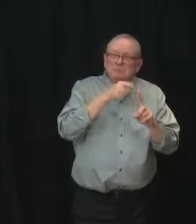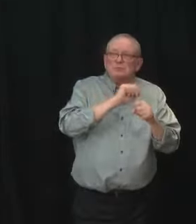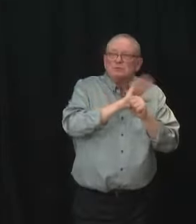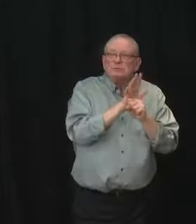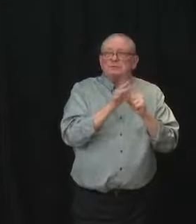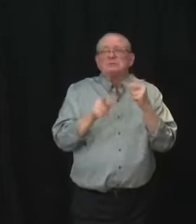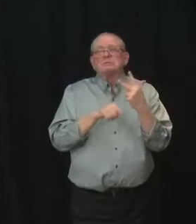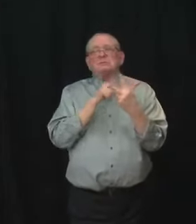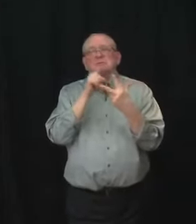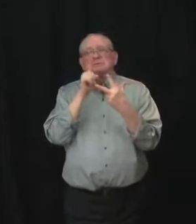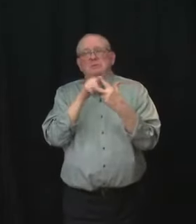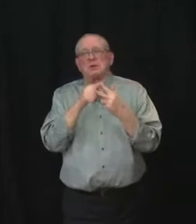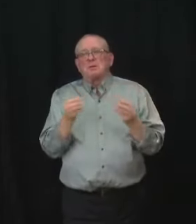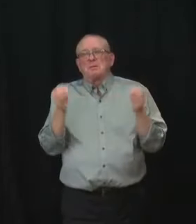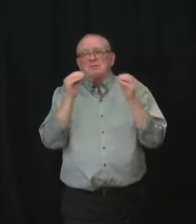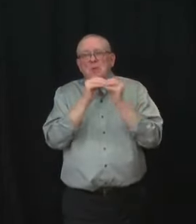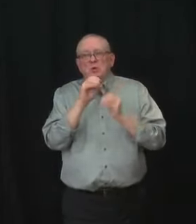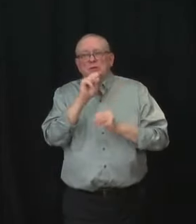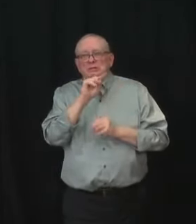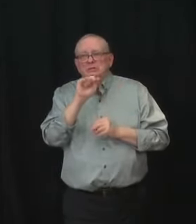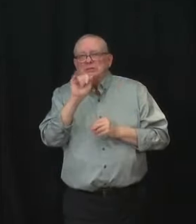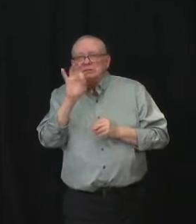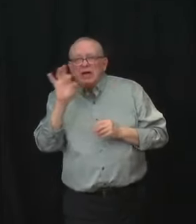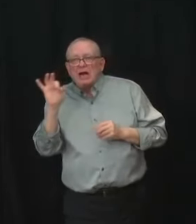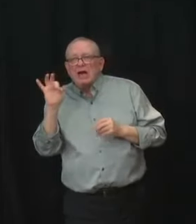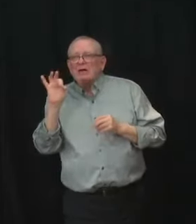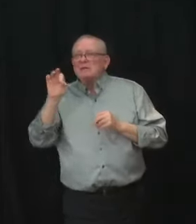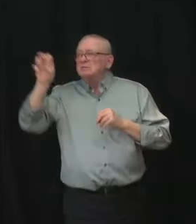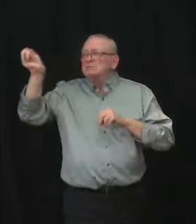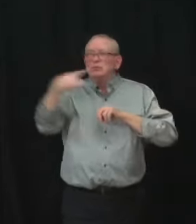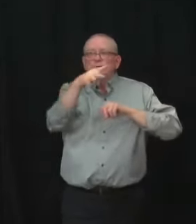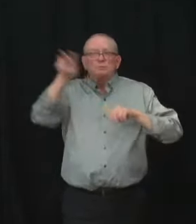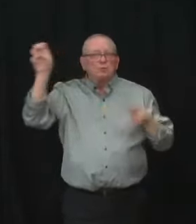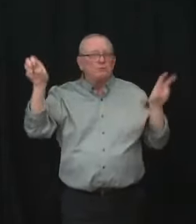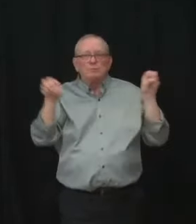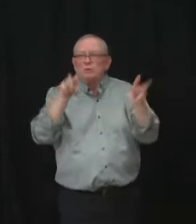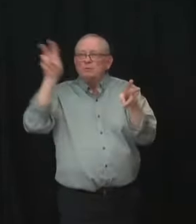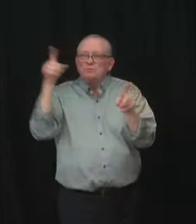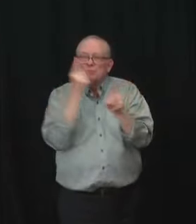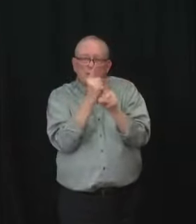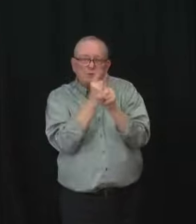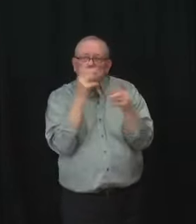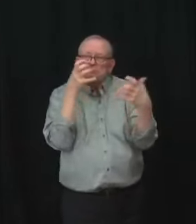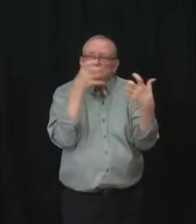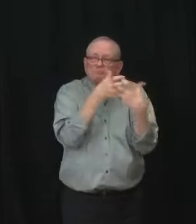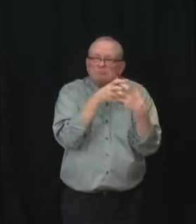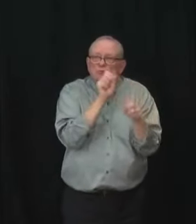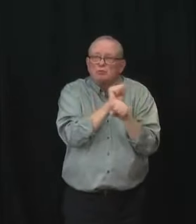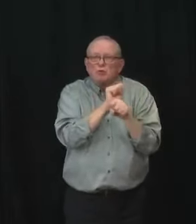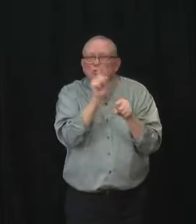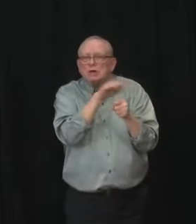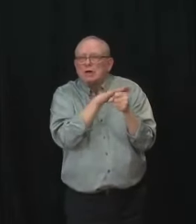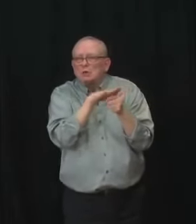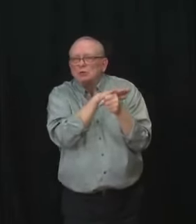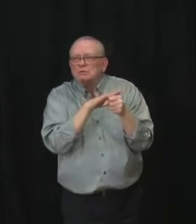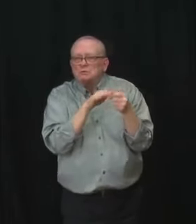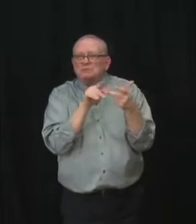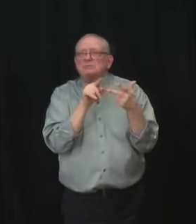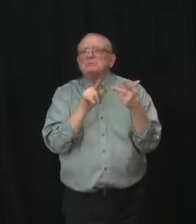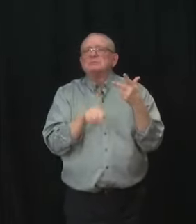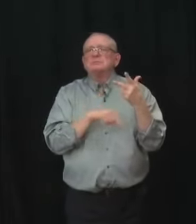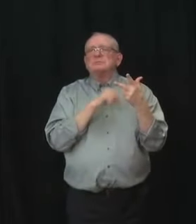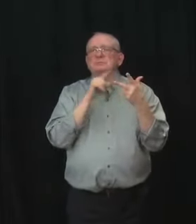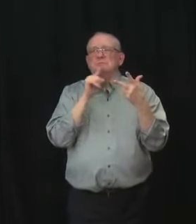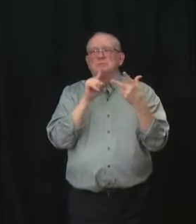opening up some uh PR PRUs uh this week uh and then you know leveraging is the staff as much as as much as possible.